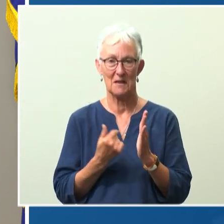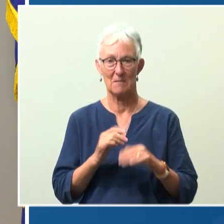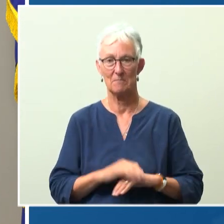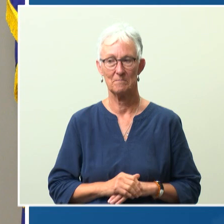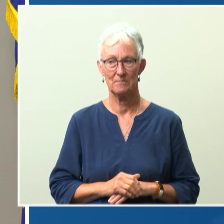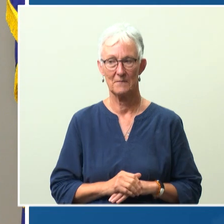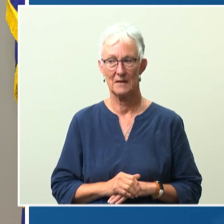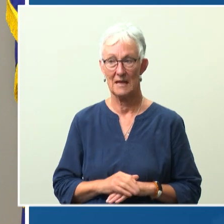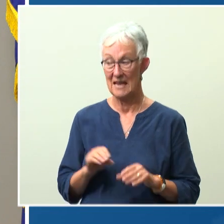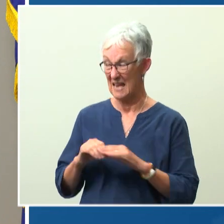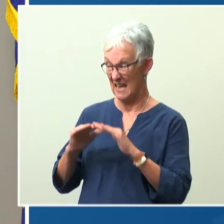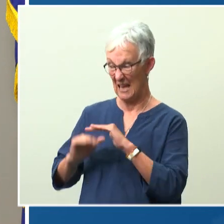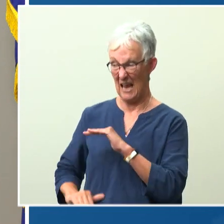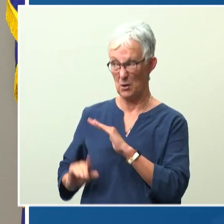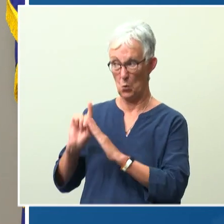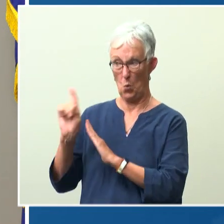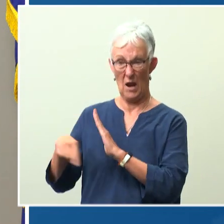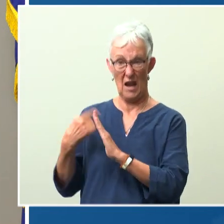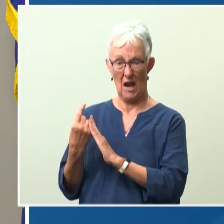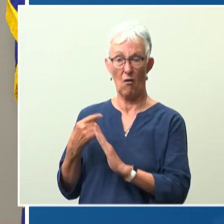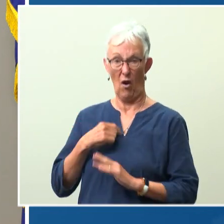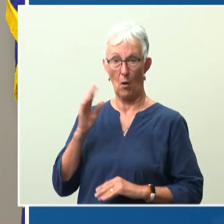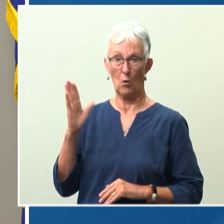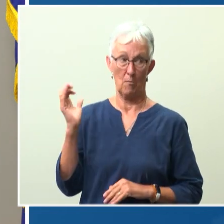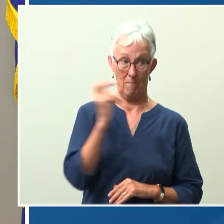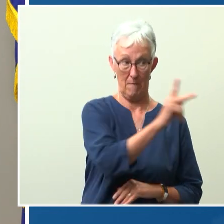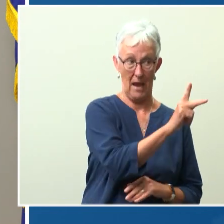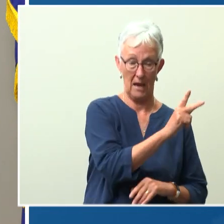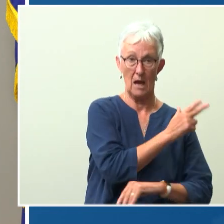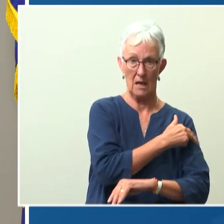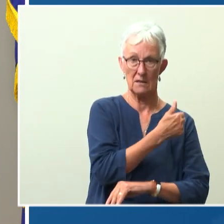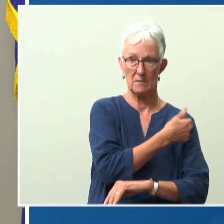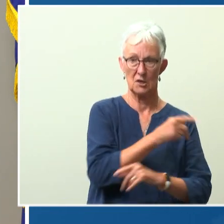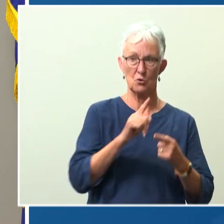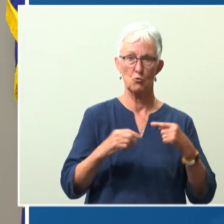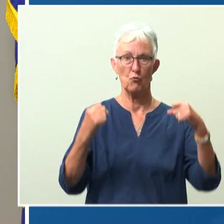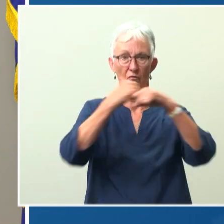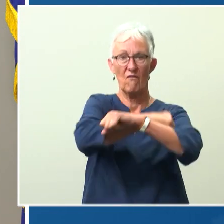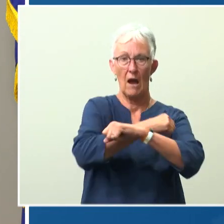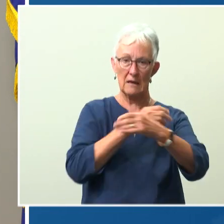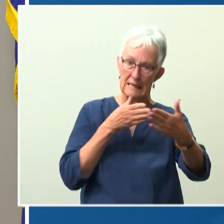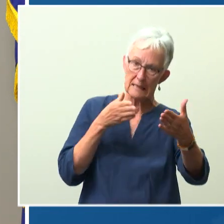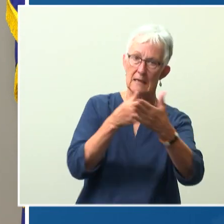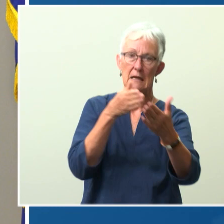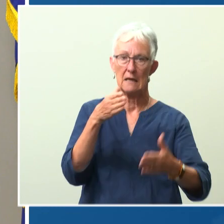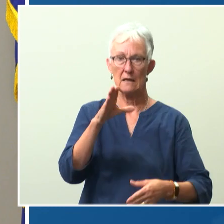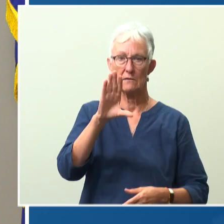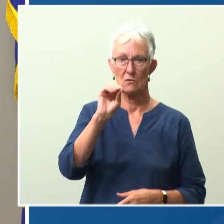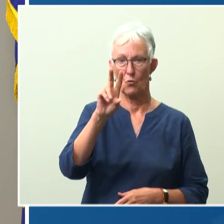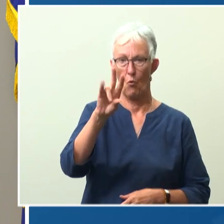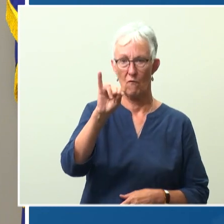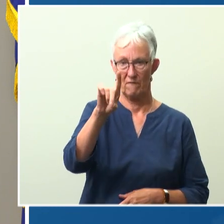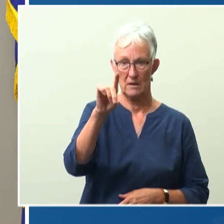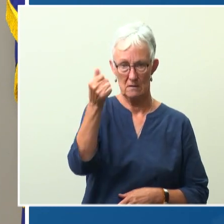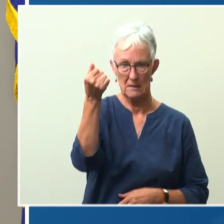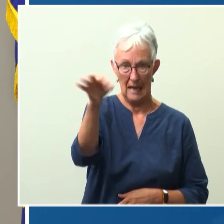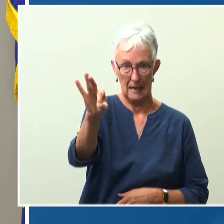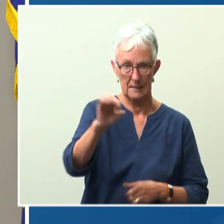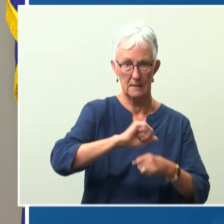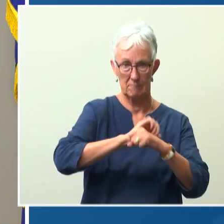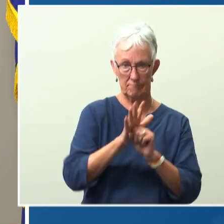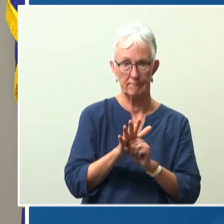hospital, where I will continue to battle COVID-19 to the best of my ability. Please consider doing the same.